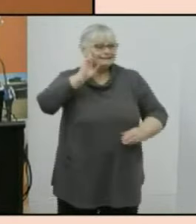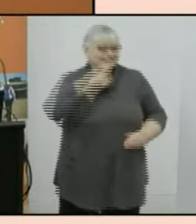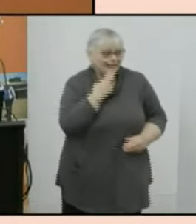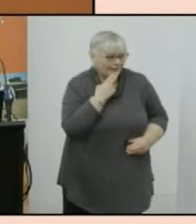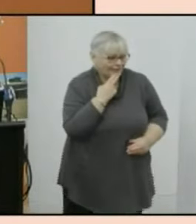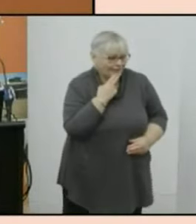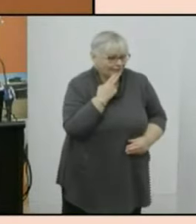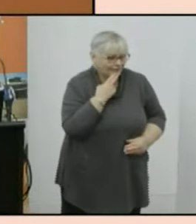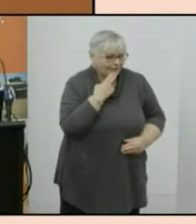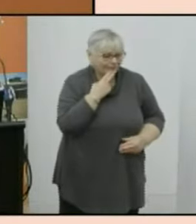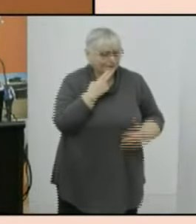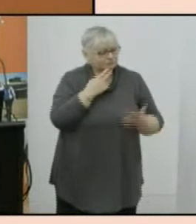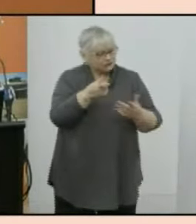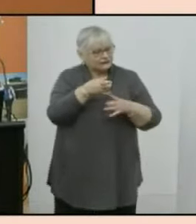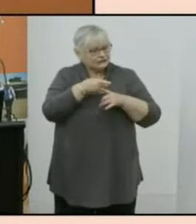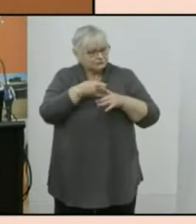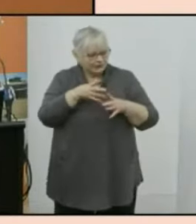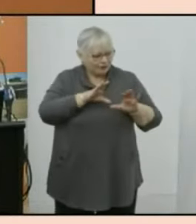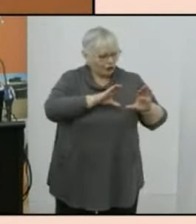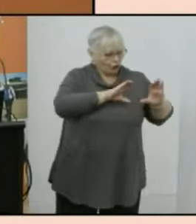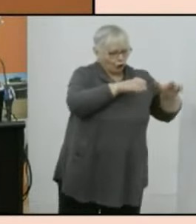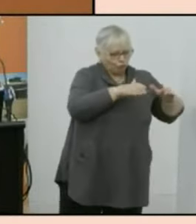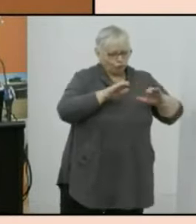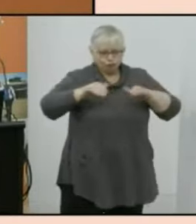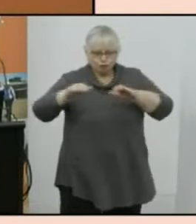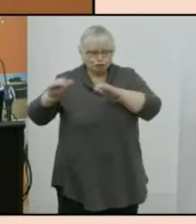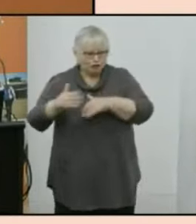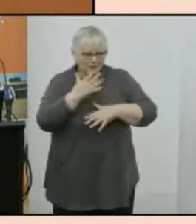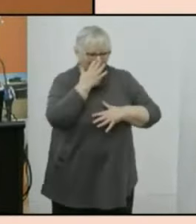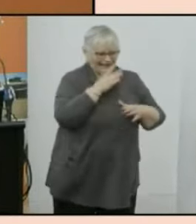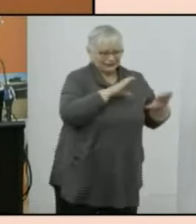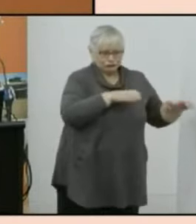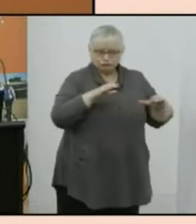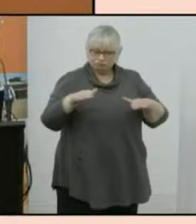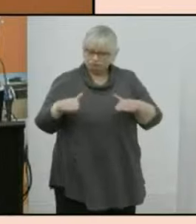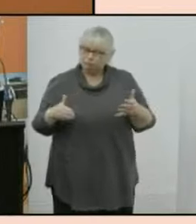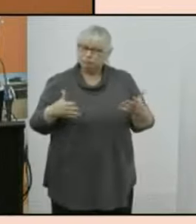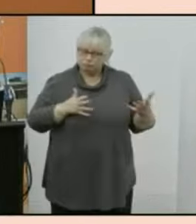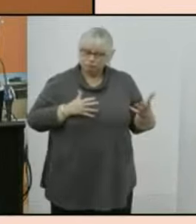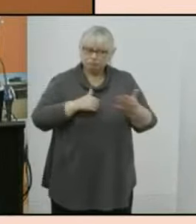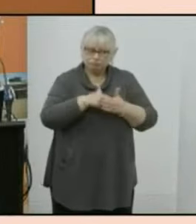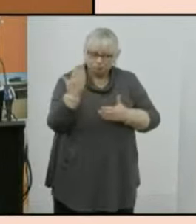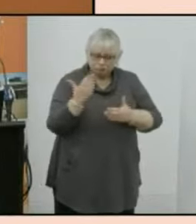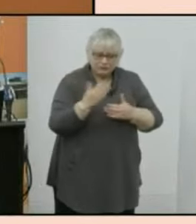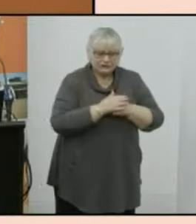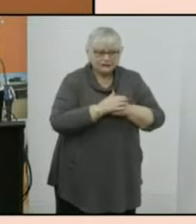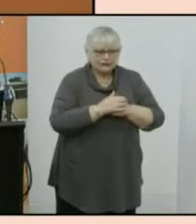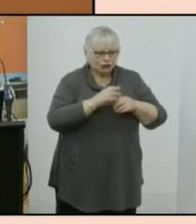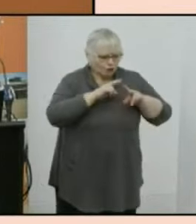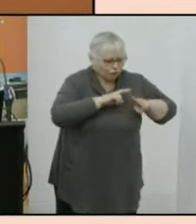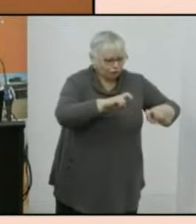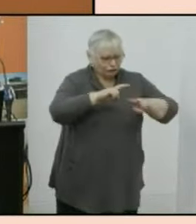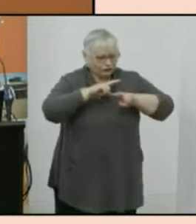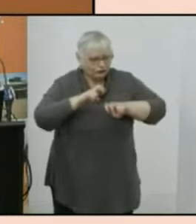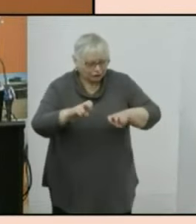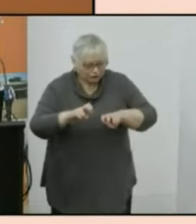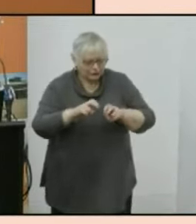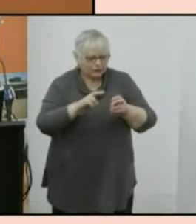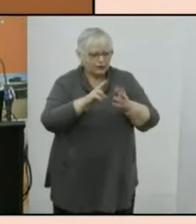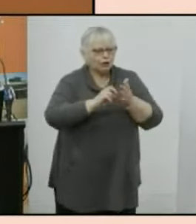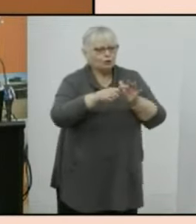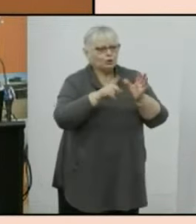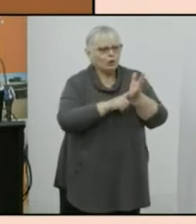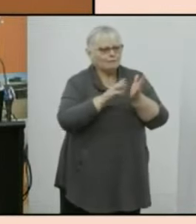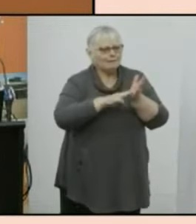was known then in a specific age cohort of young people research and analysis by ophthalmologist norman mccallister